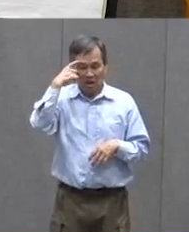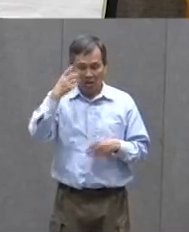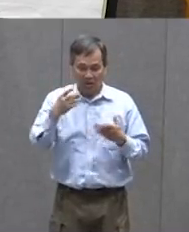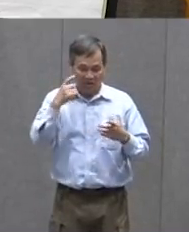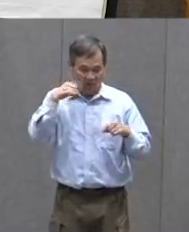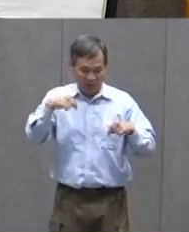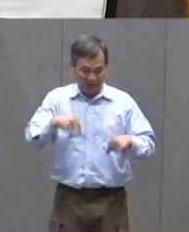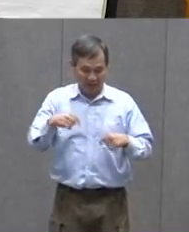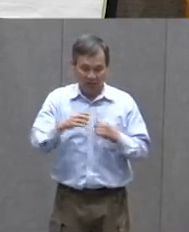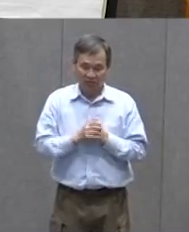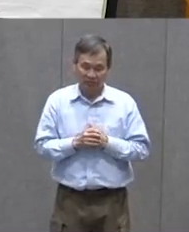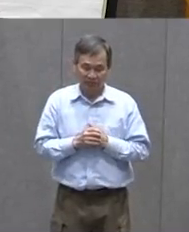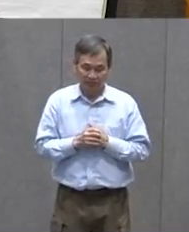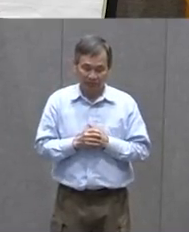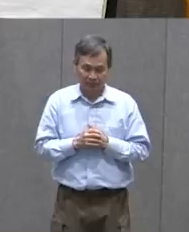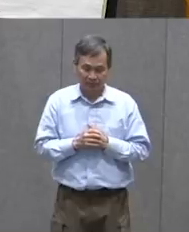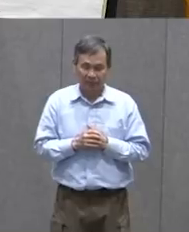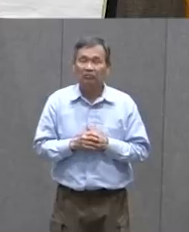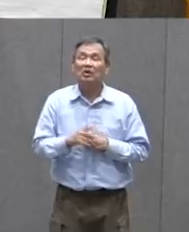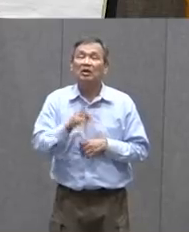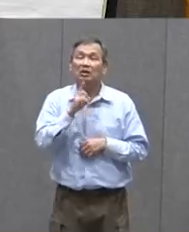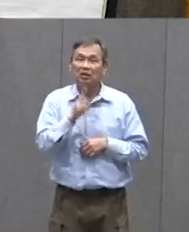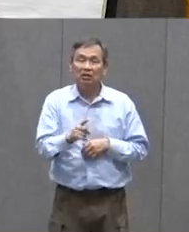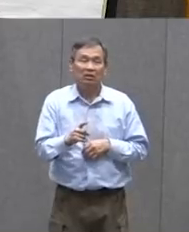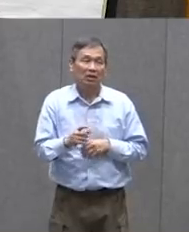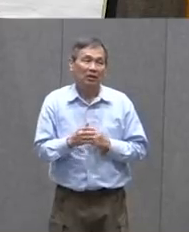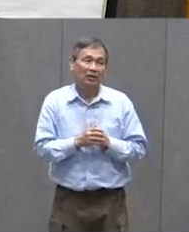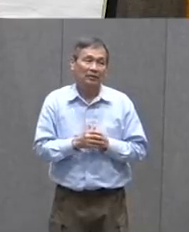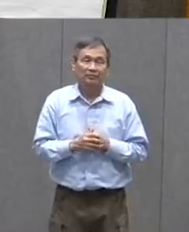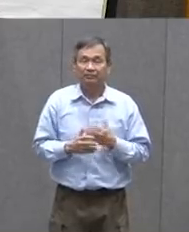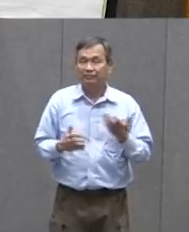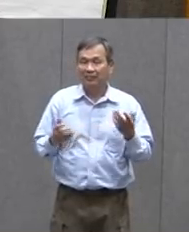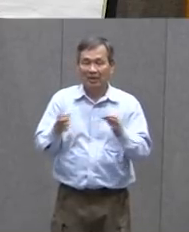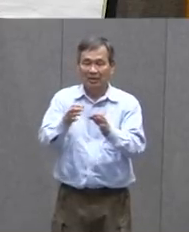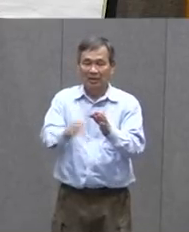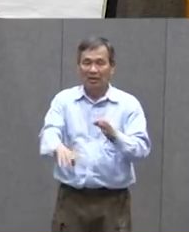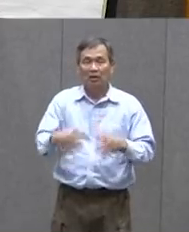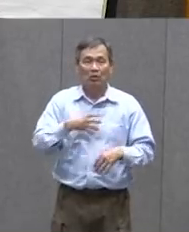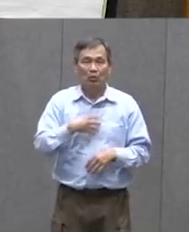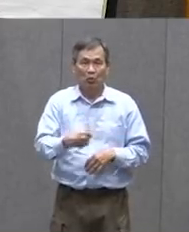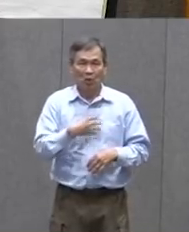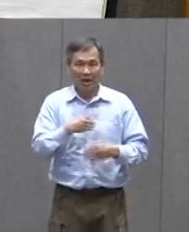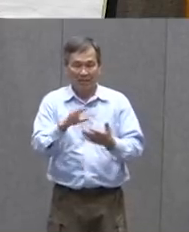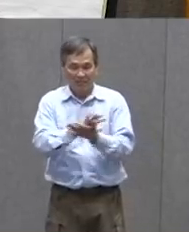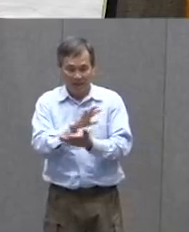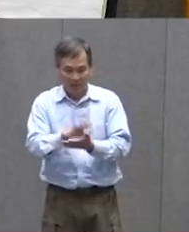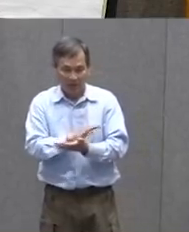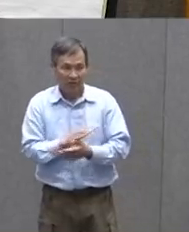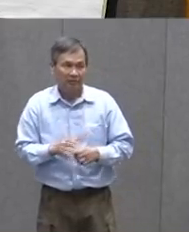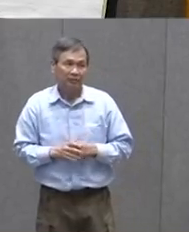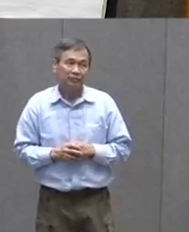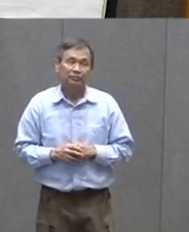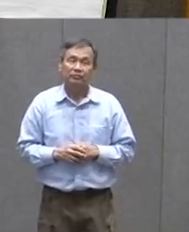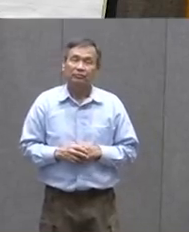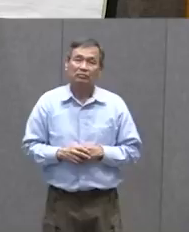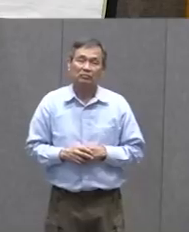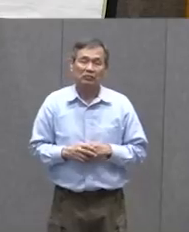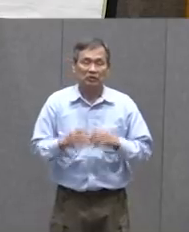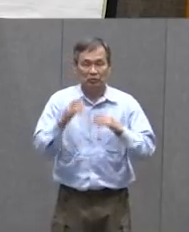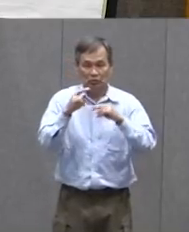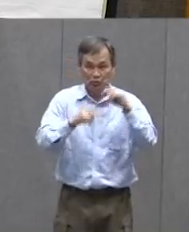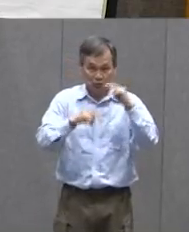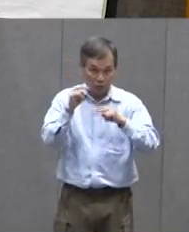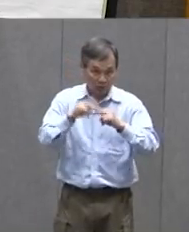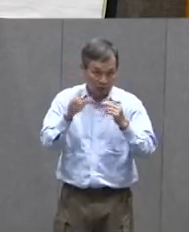For This One Is Just Take Some Plain Old White Paper And I'm Going To Take Some Construction